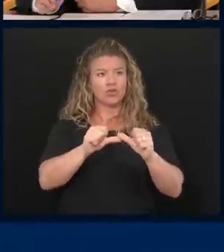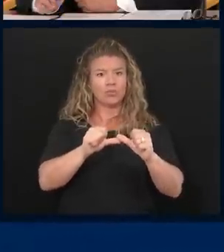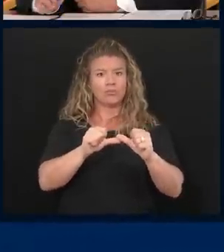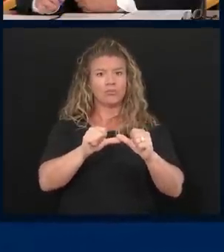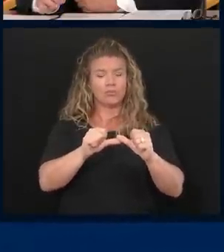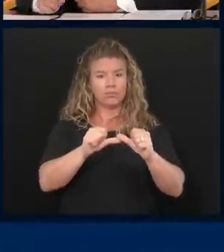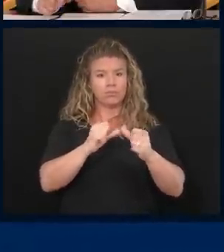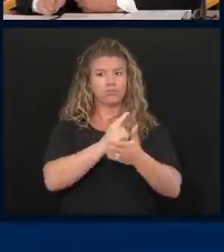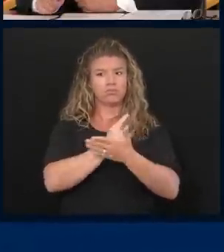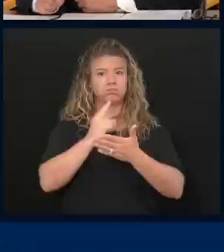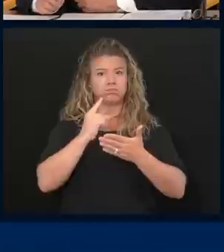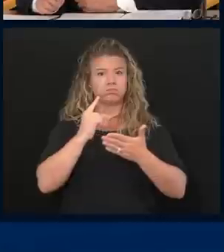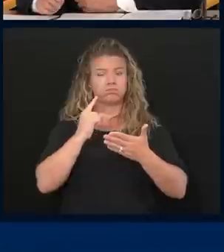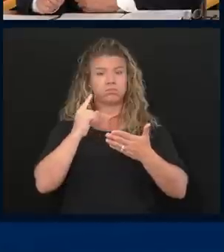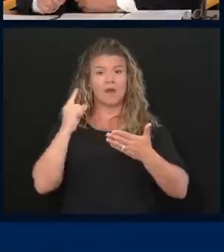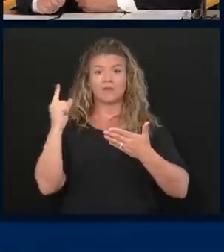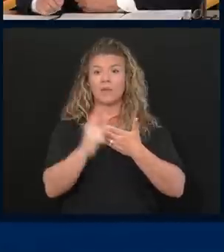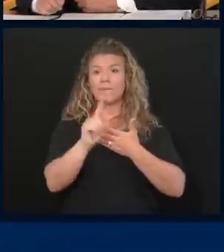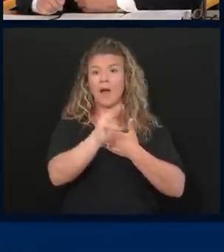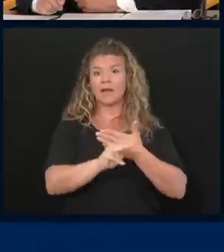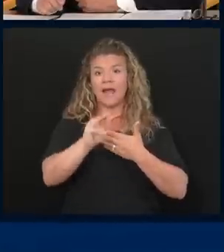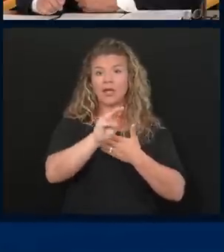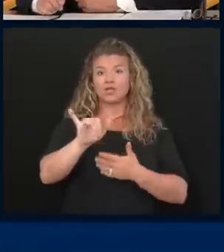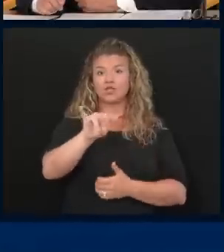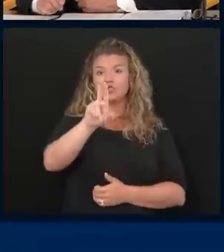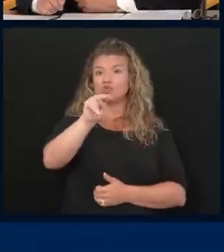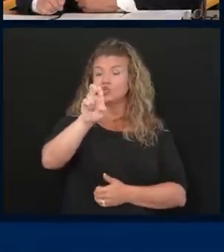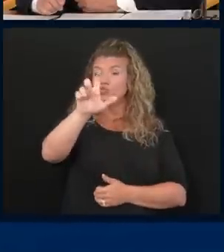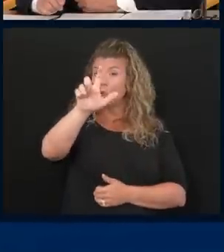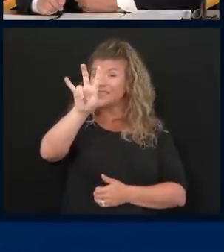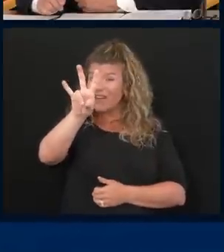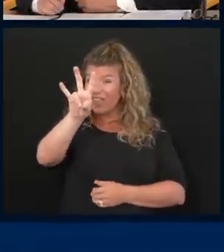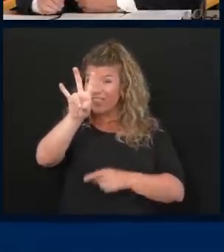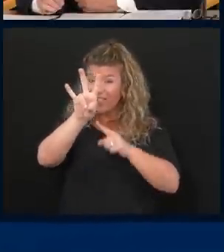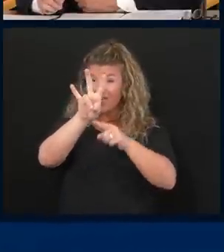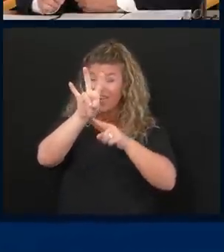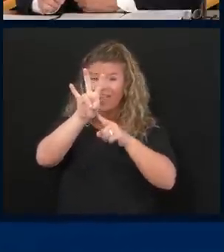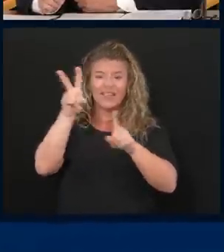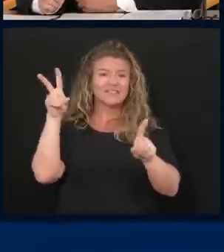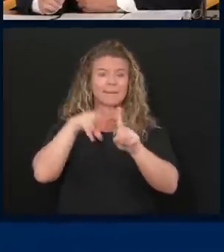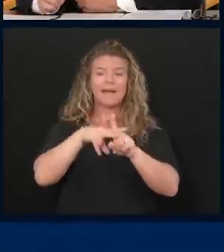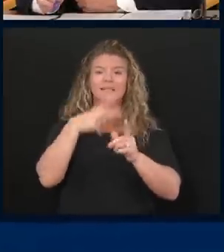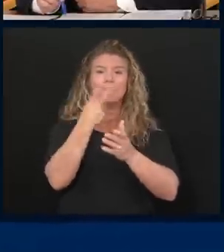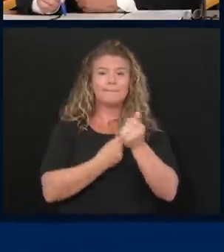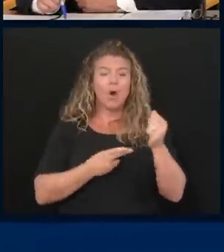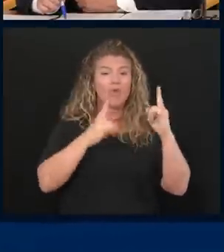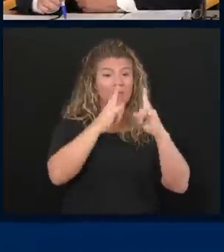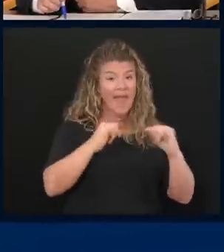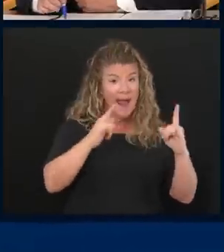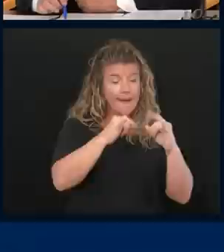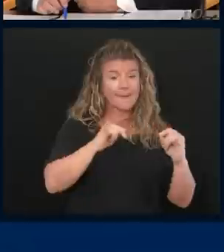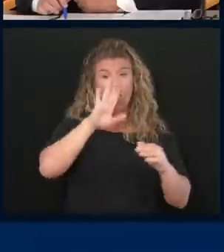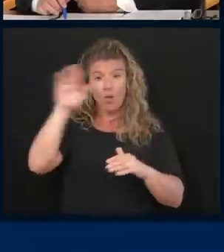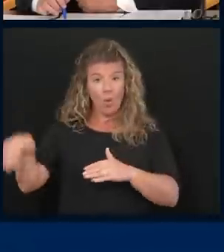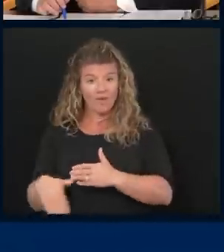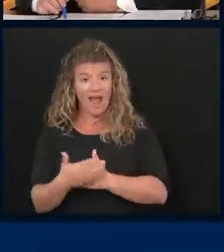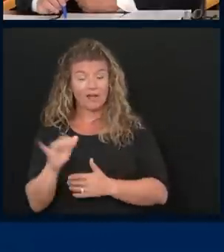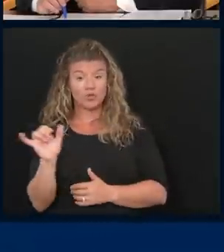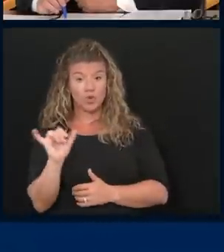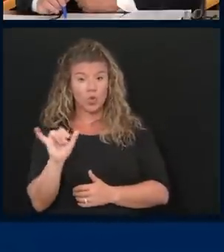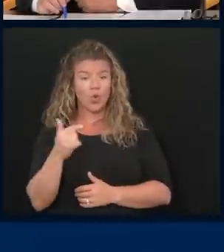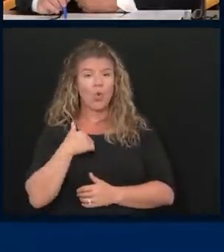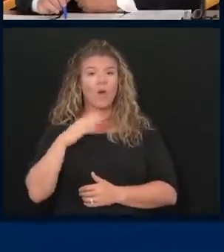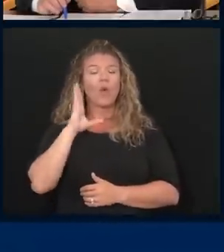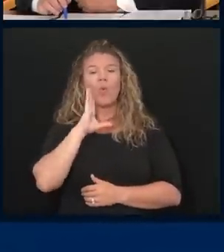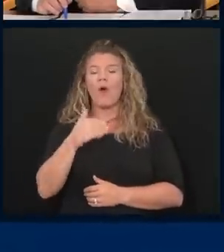or Monday, June 22nd, and this applies to both camps and overnight camps. We will